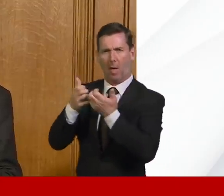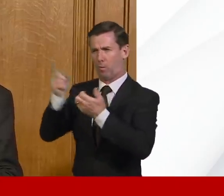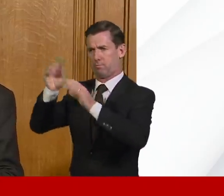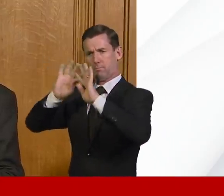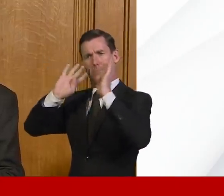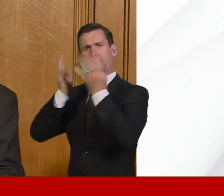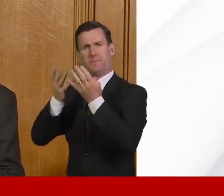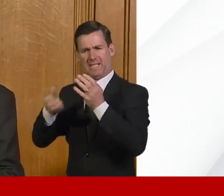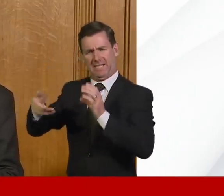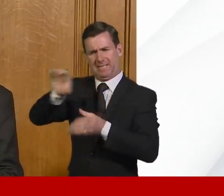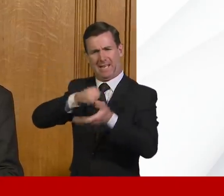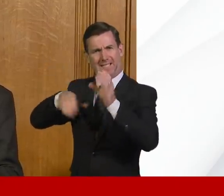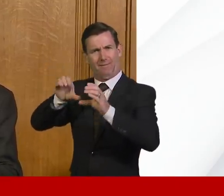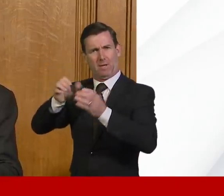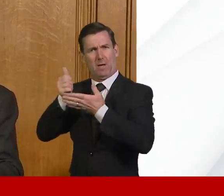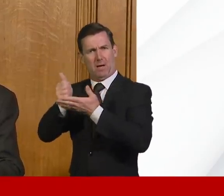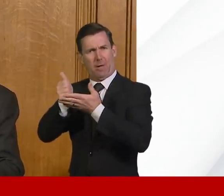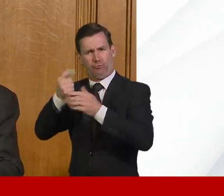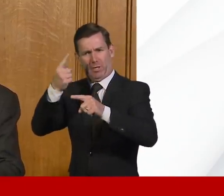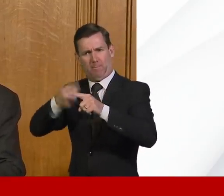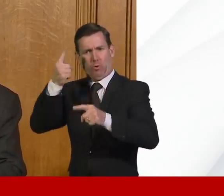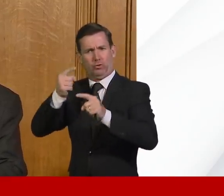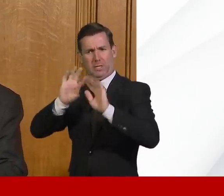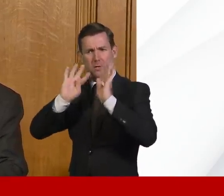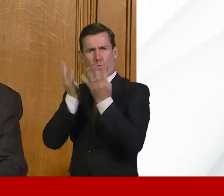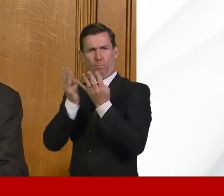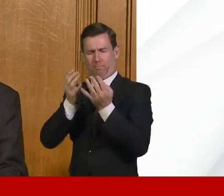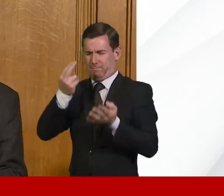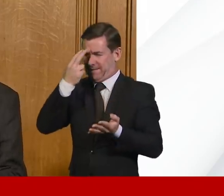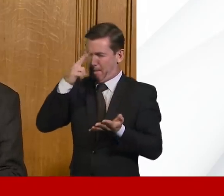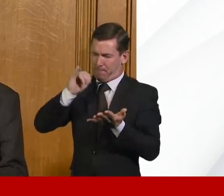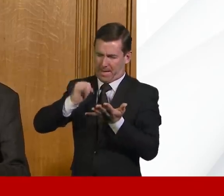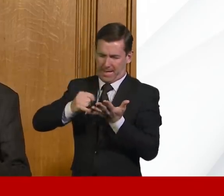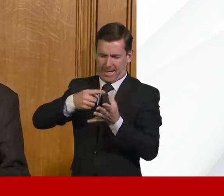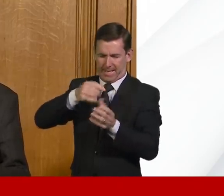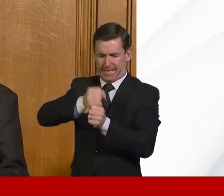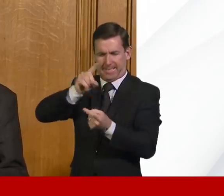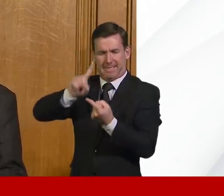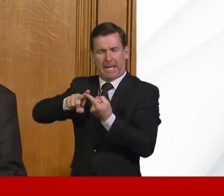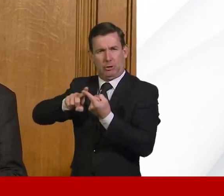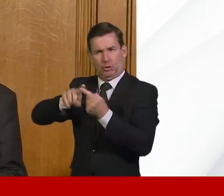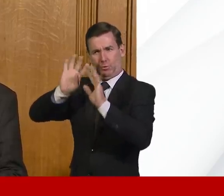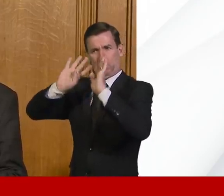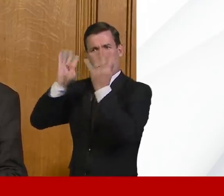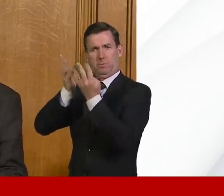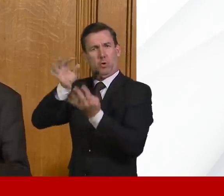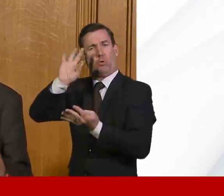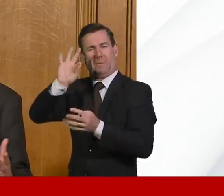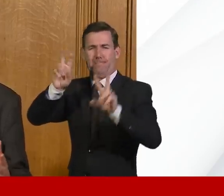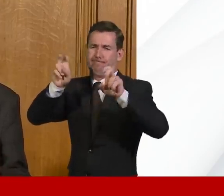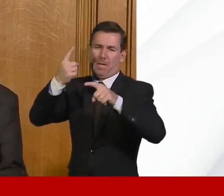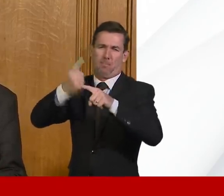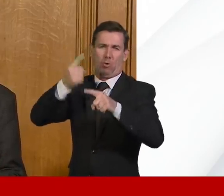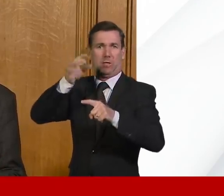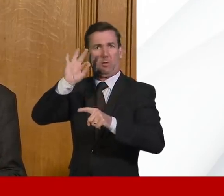have heard of, chaired by the government's Chief Scientific Advisor, Sir Patrick Vallance. And that group will take account of a